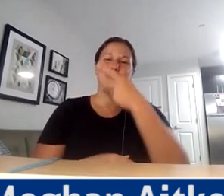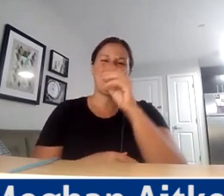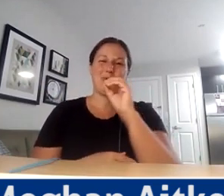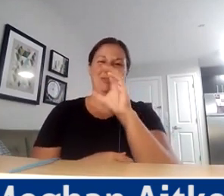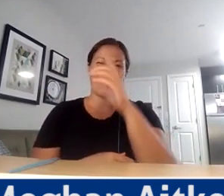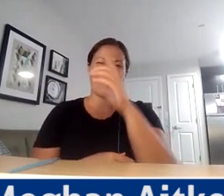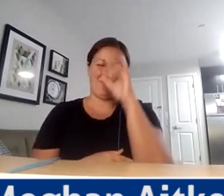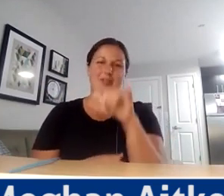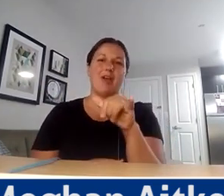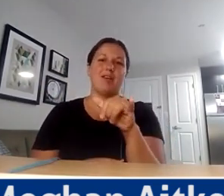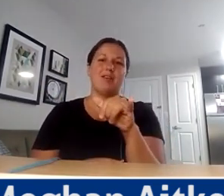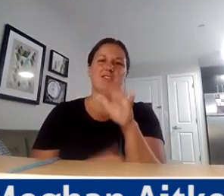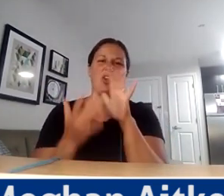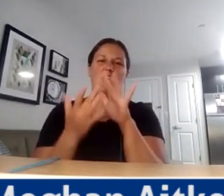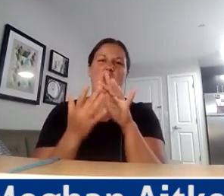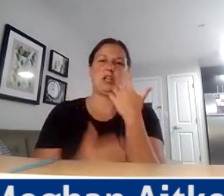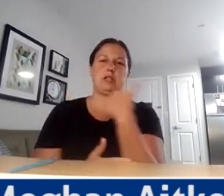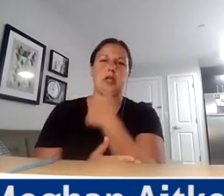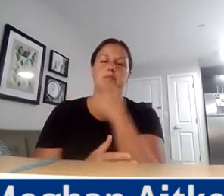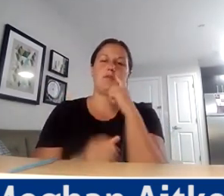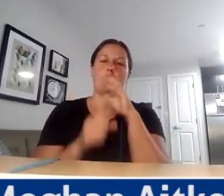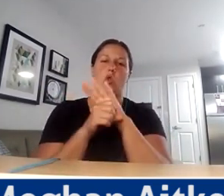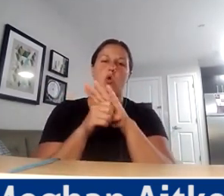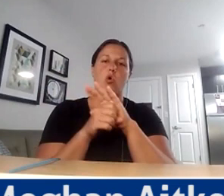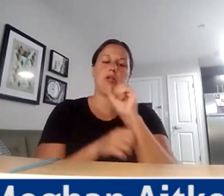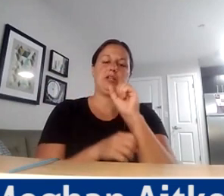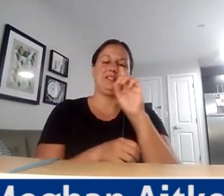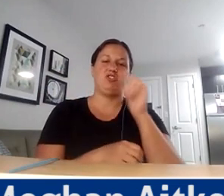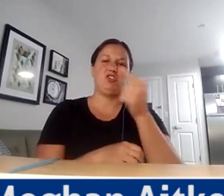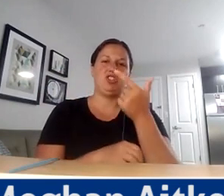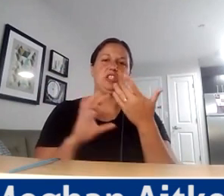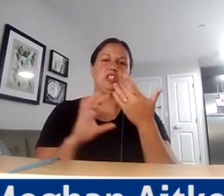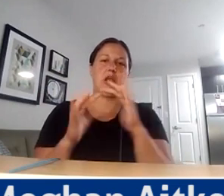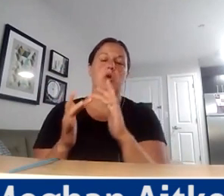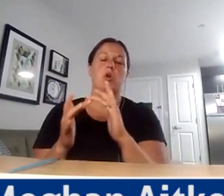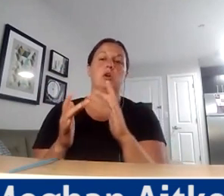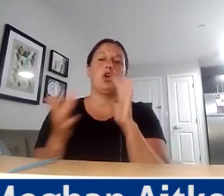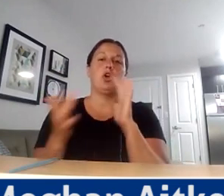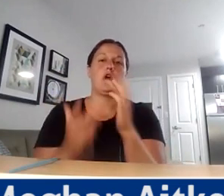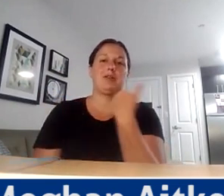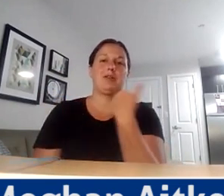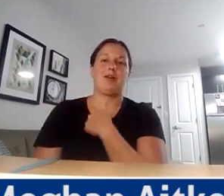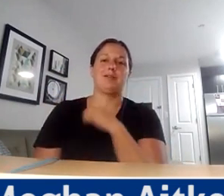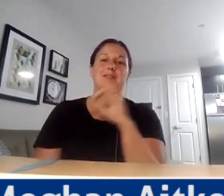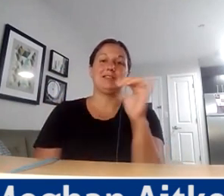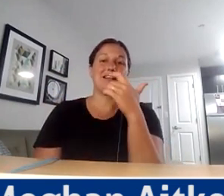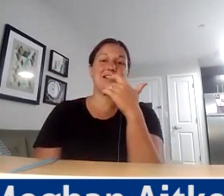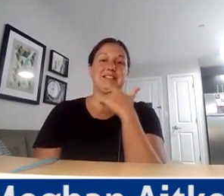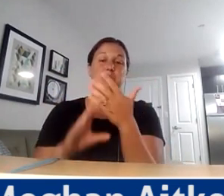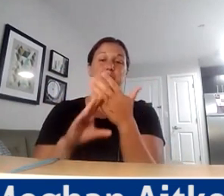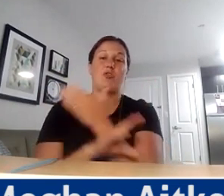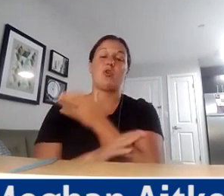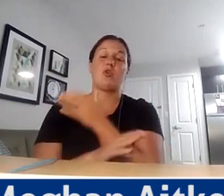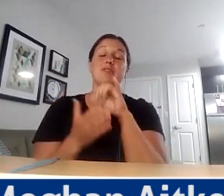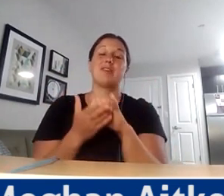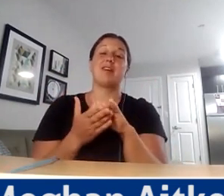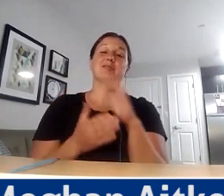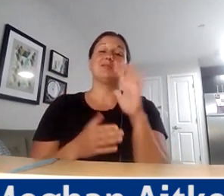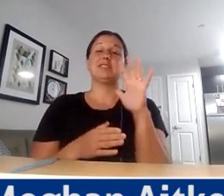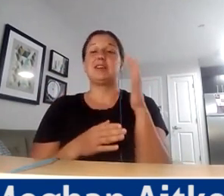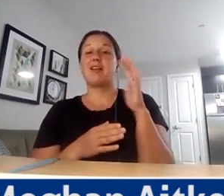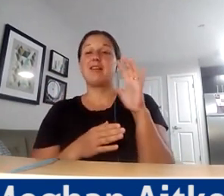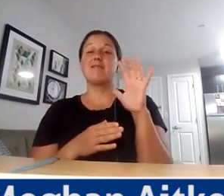organizing of the SDG network so they could always reach out to us and like I said early on, like that's been kind of an